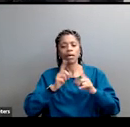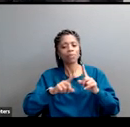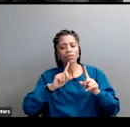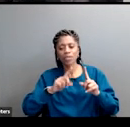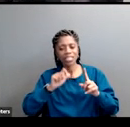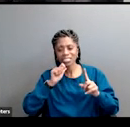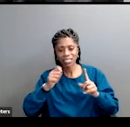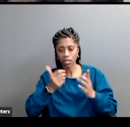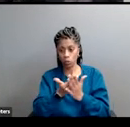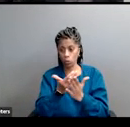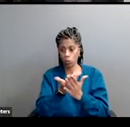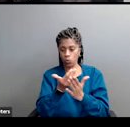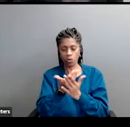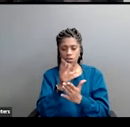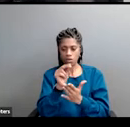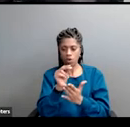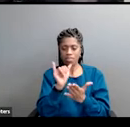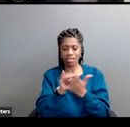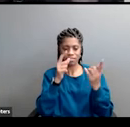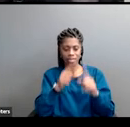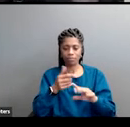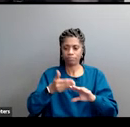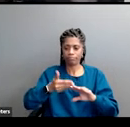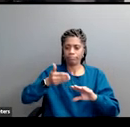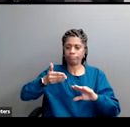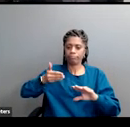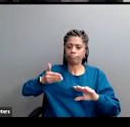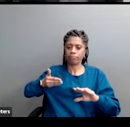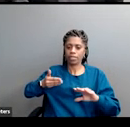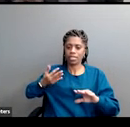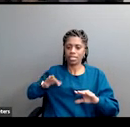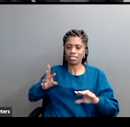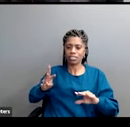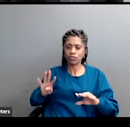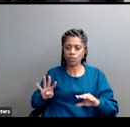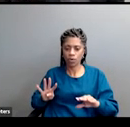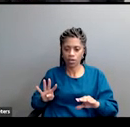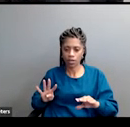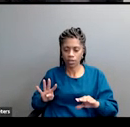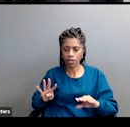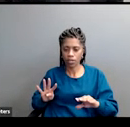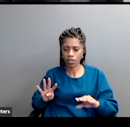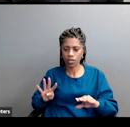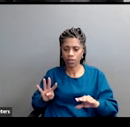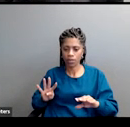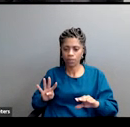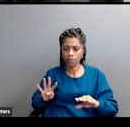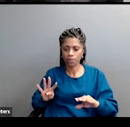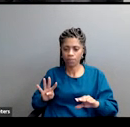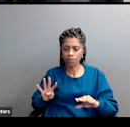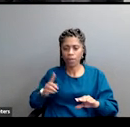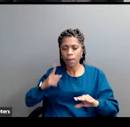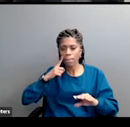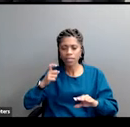60 years and going back to those roots going back to 1964 that's important to our effort to understand